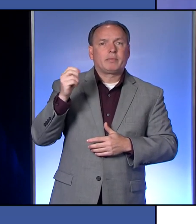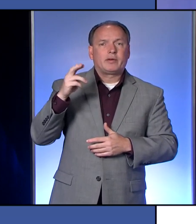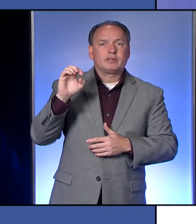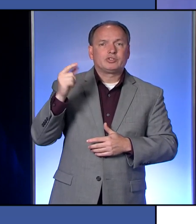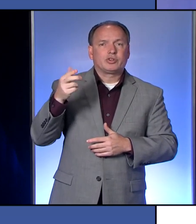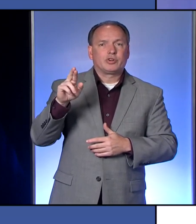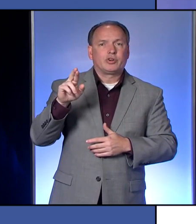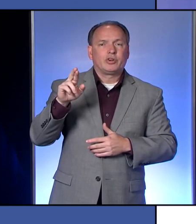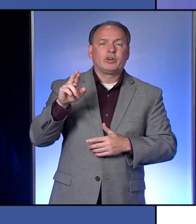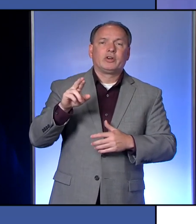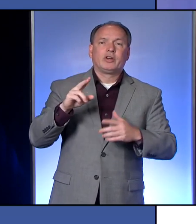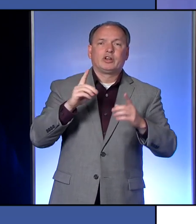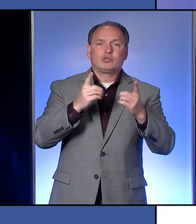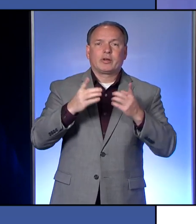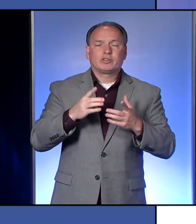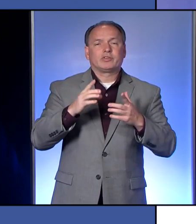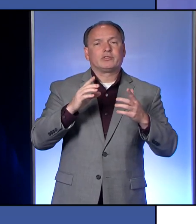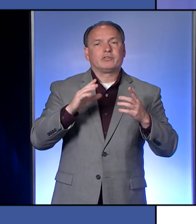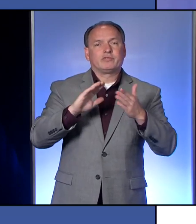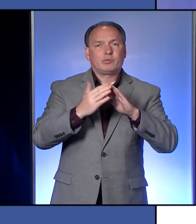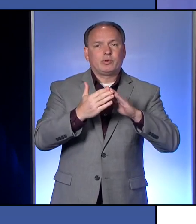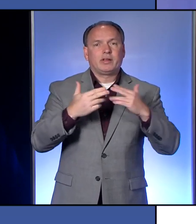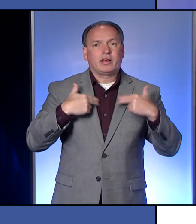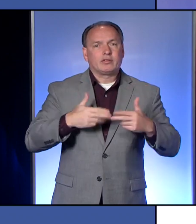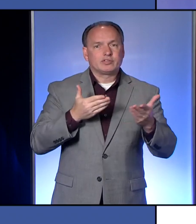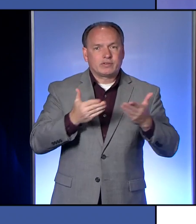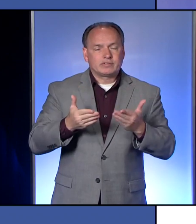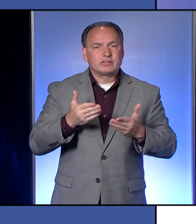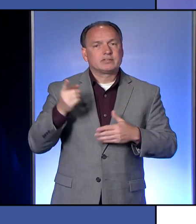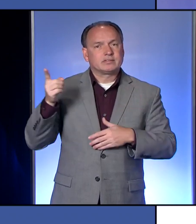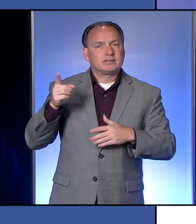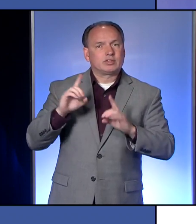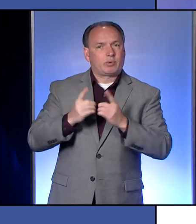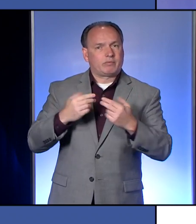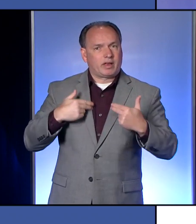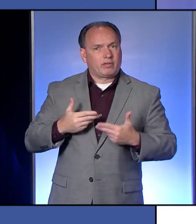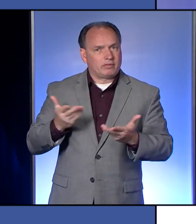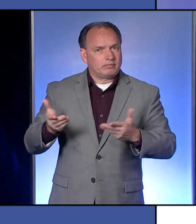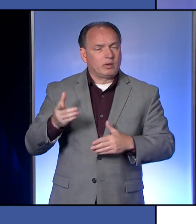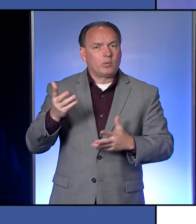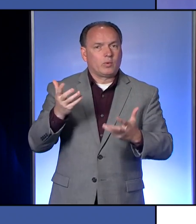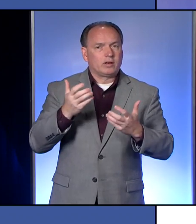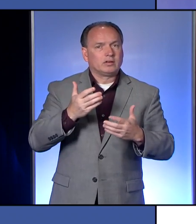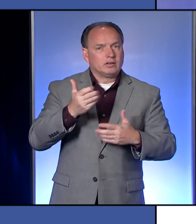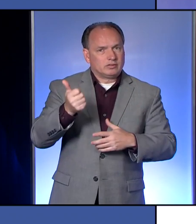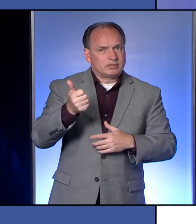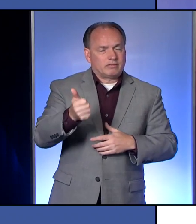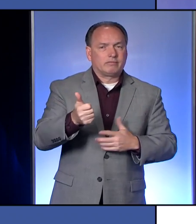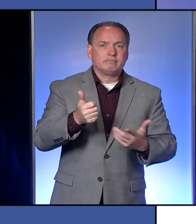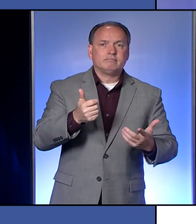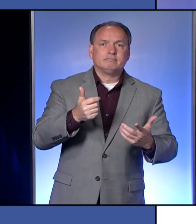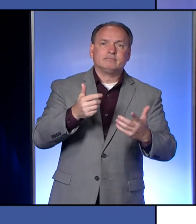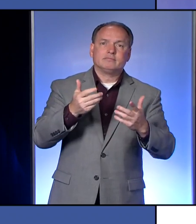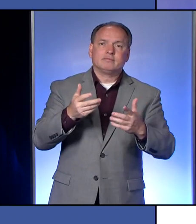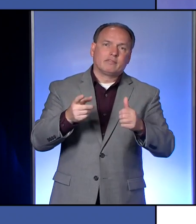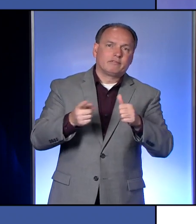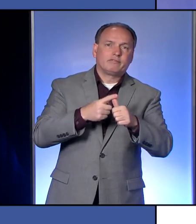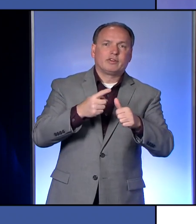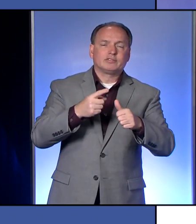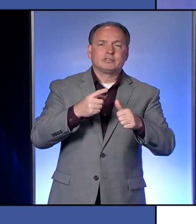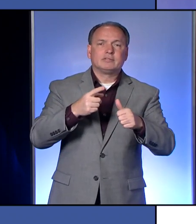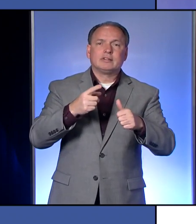Community Health Services at the Erie County Department of Health and certainly been on the front lines of this pandemic fight since day one.